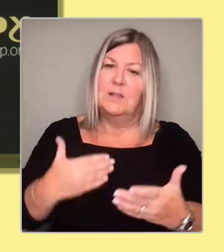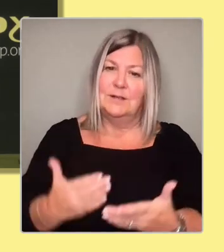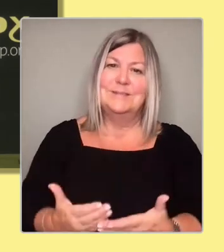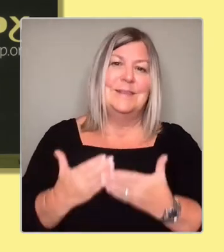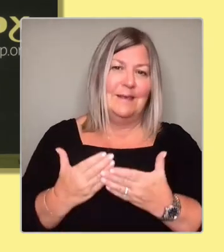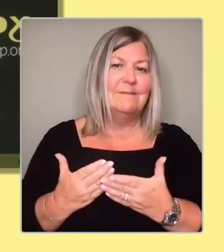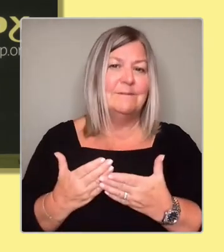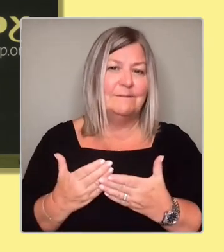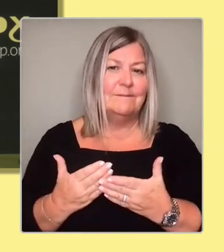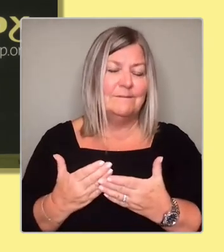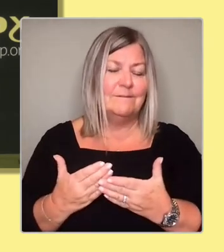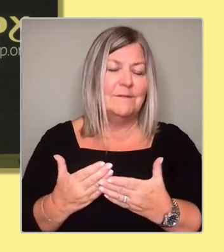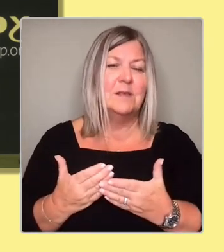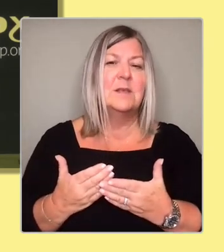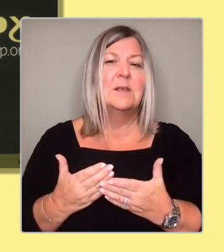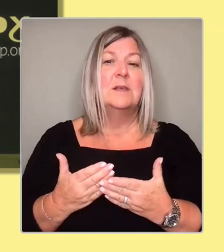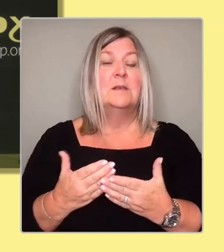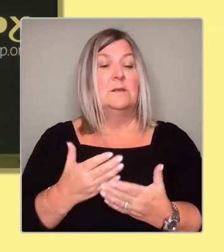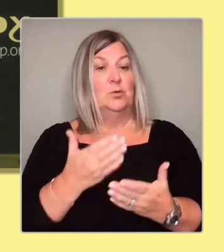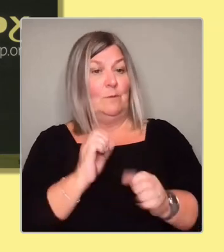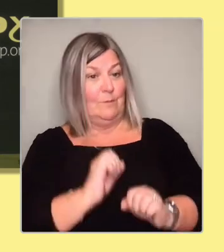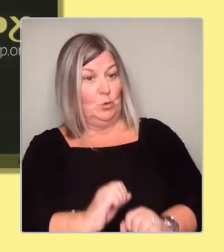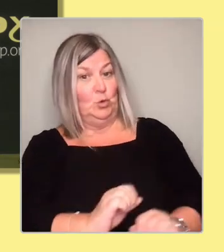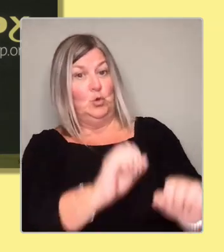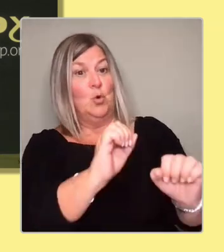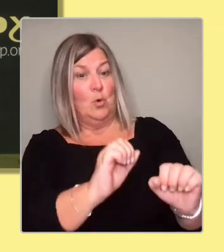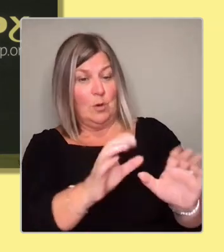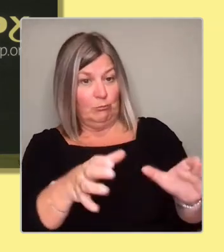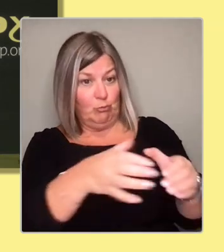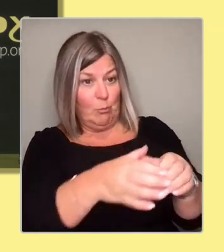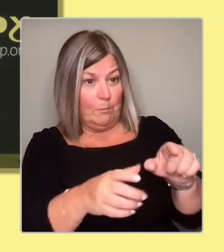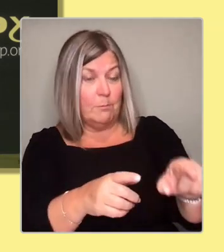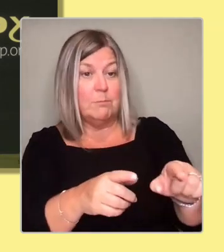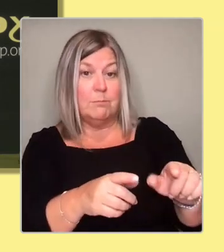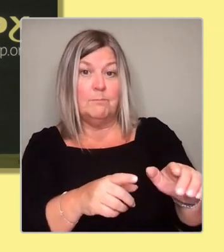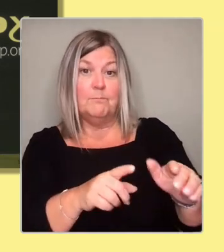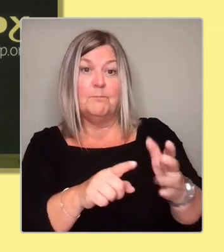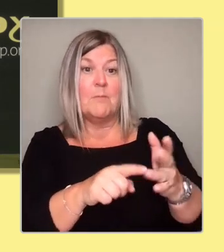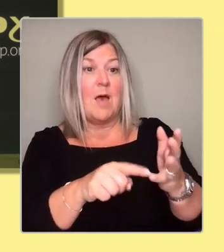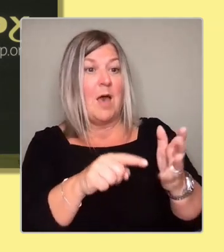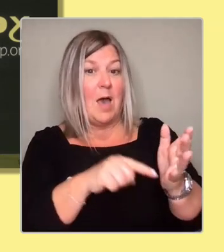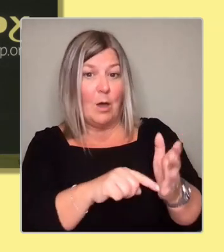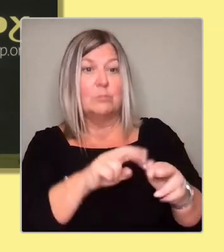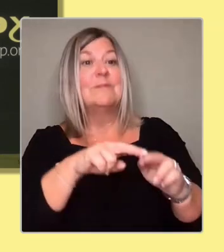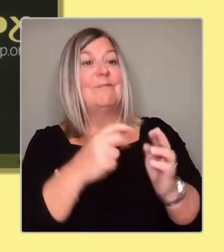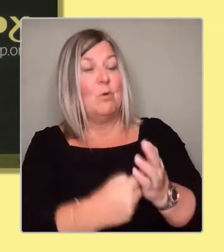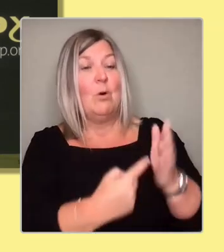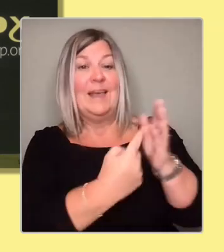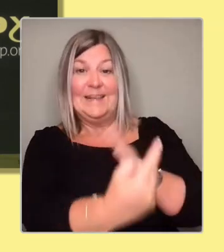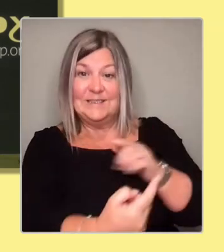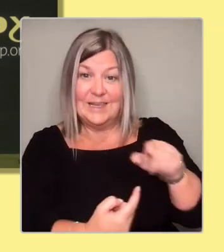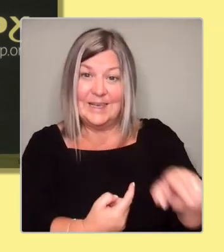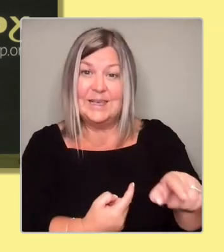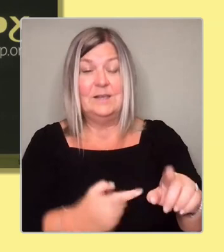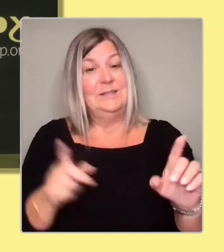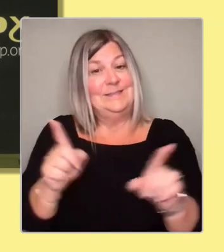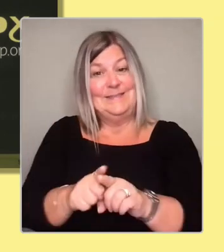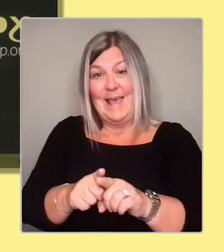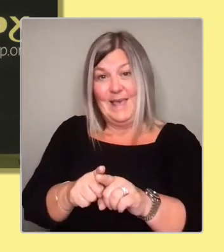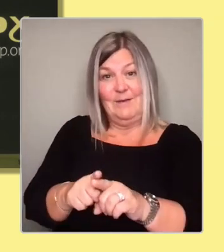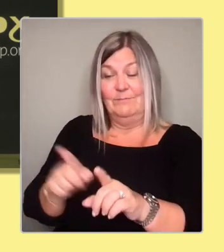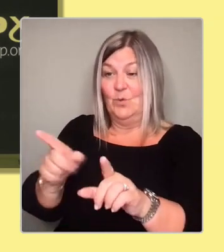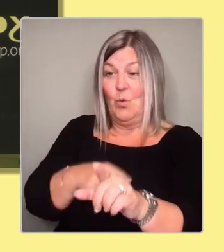Indy is the same commitment that I just made to the YSI, which is that policy starts with listening, with engaging